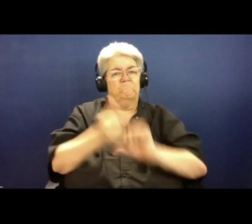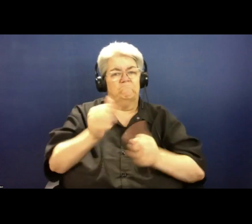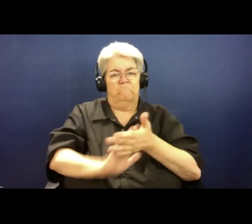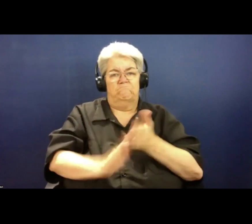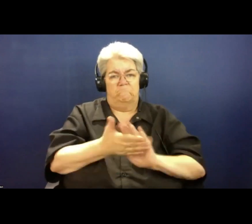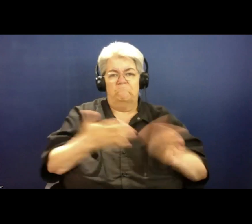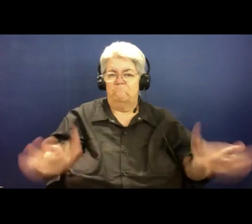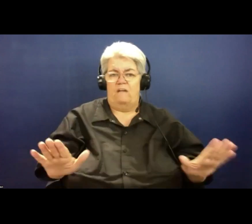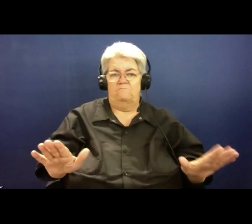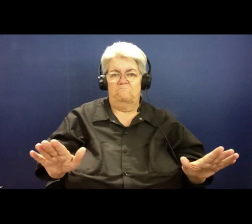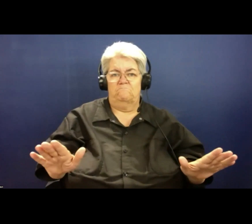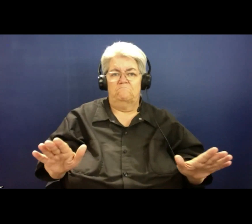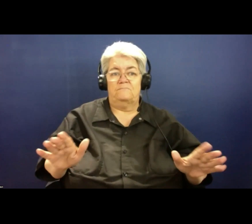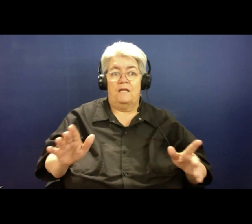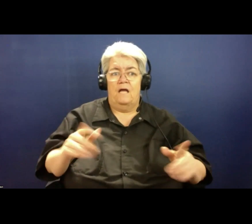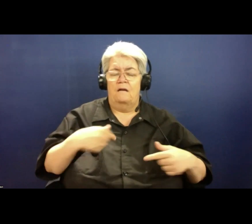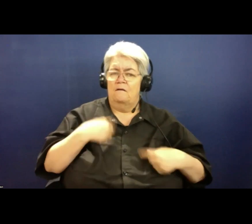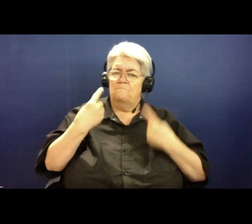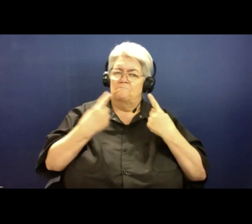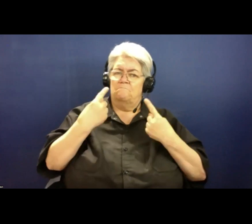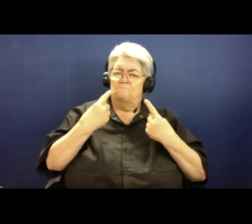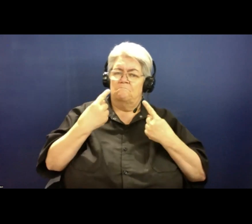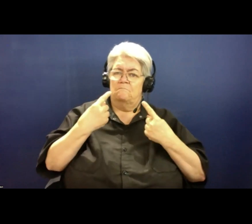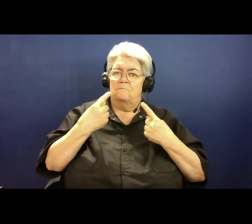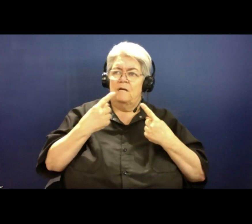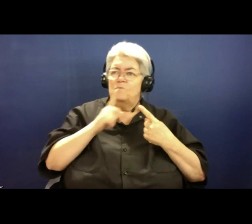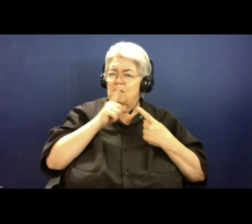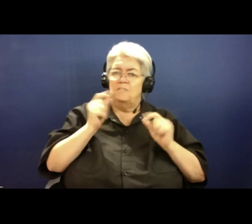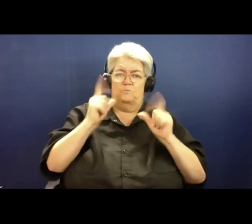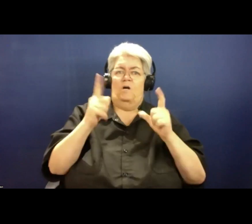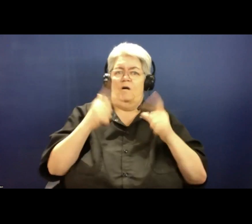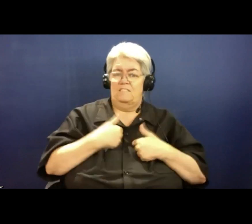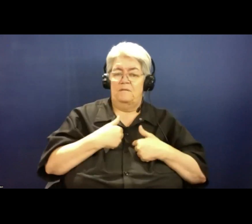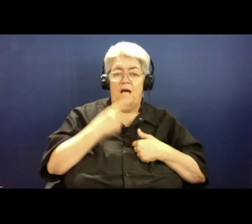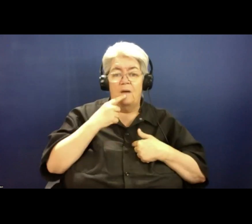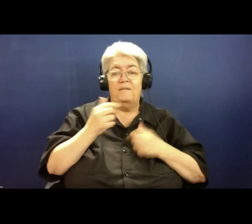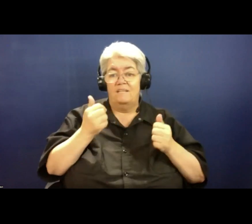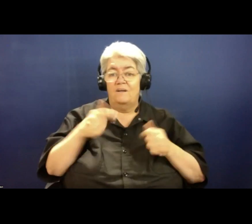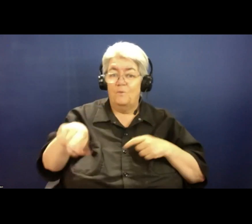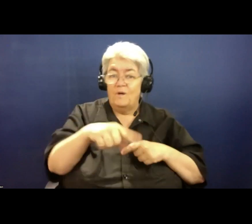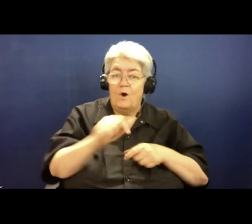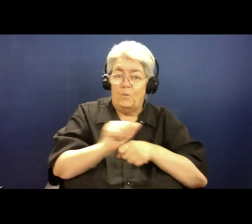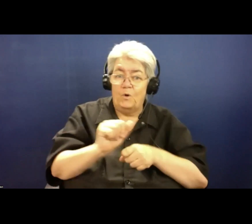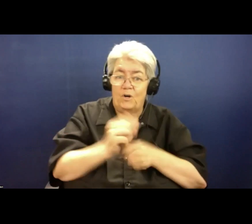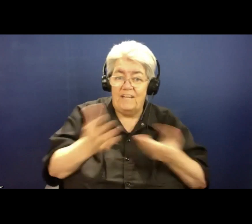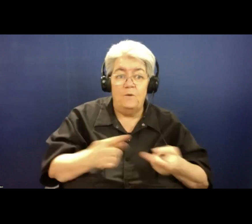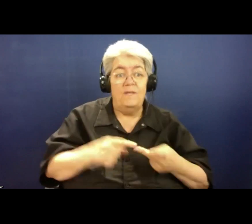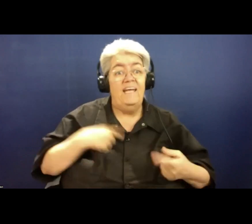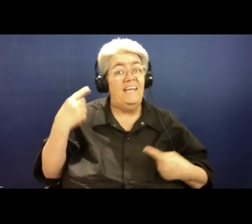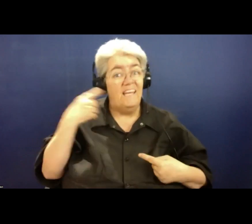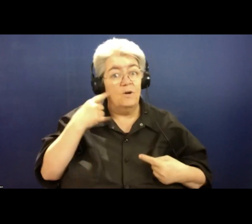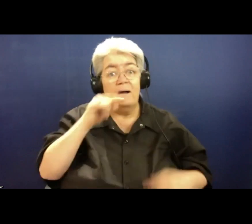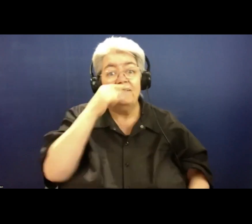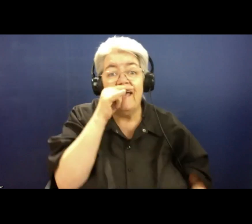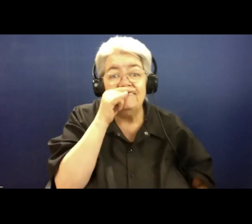distinctly. And it was a real shock to me, because, you know, we all work in this world and we all hear about, you know, kids